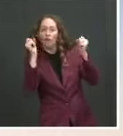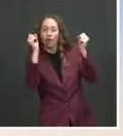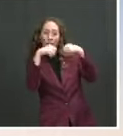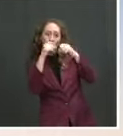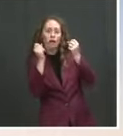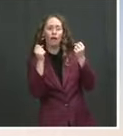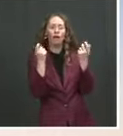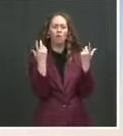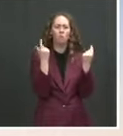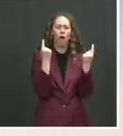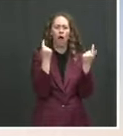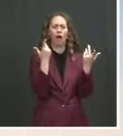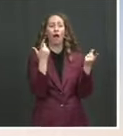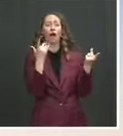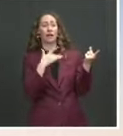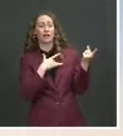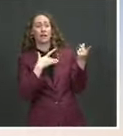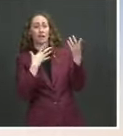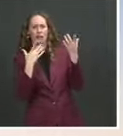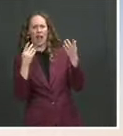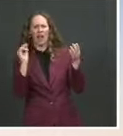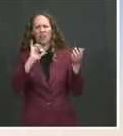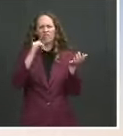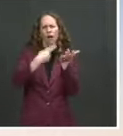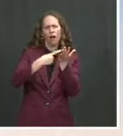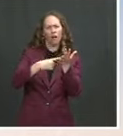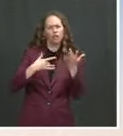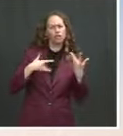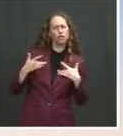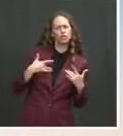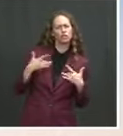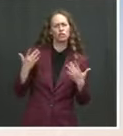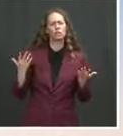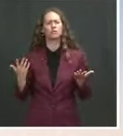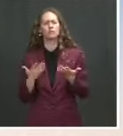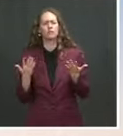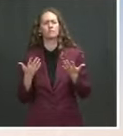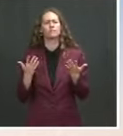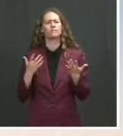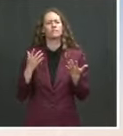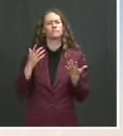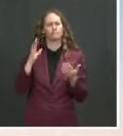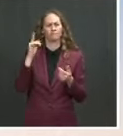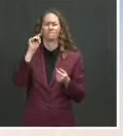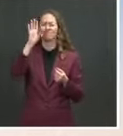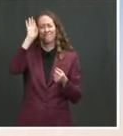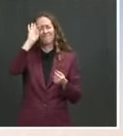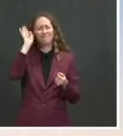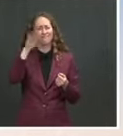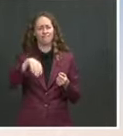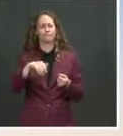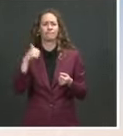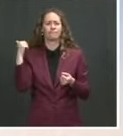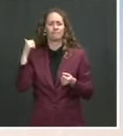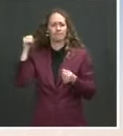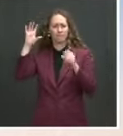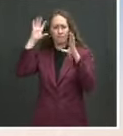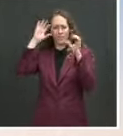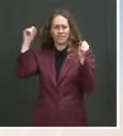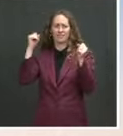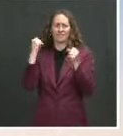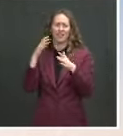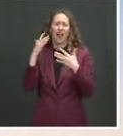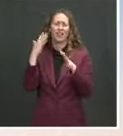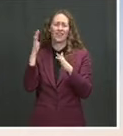necessary. But, again, he's got quite several decades of experience to build on here.